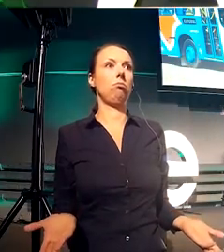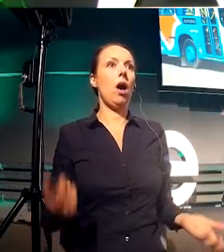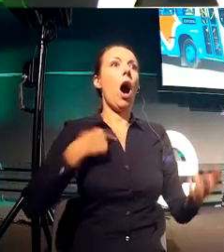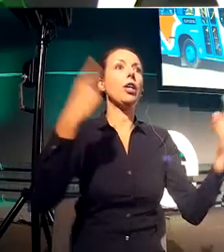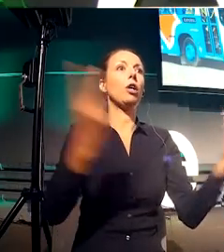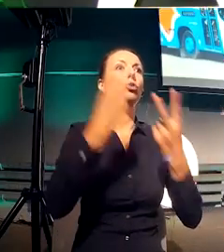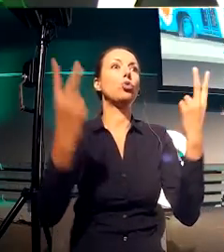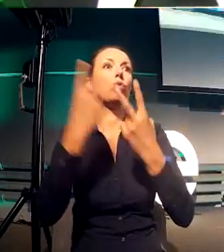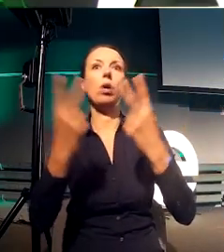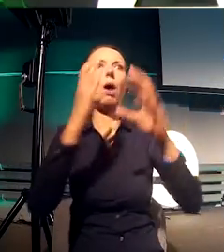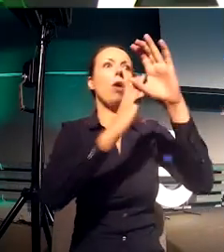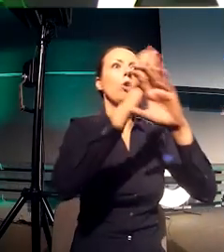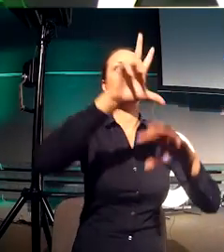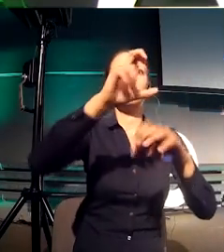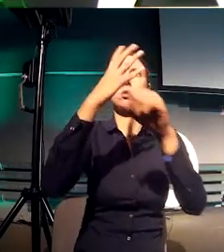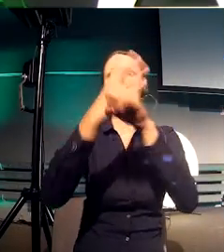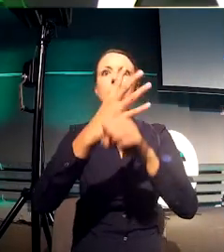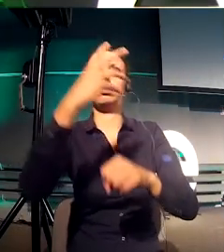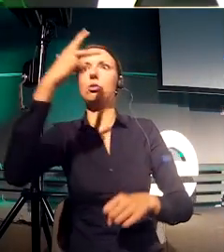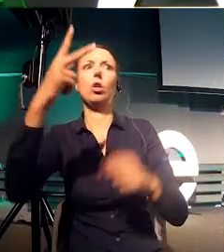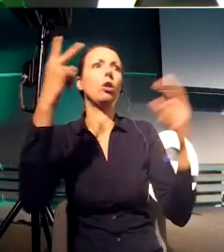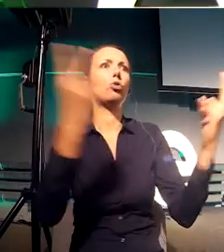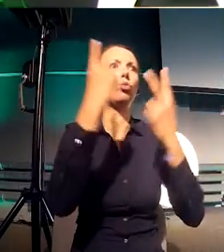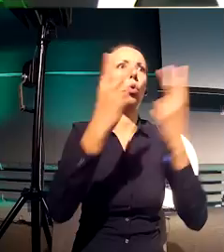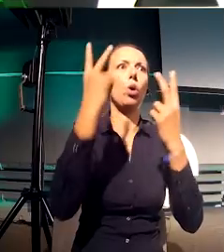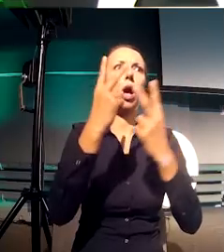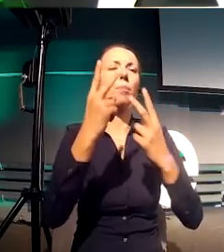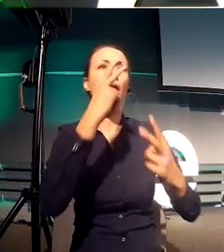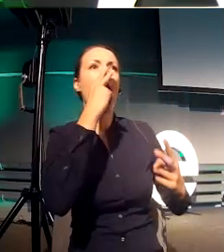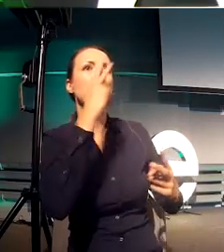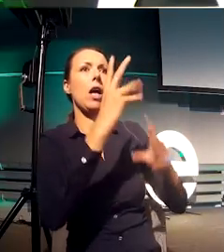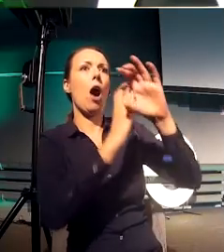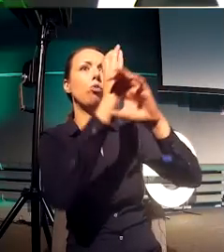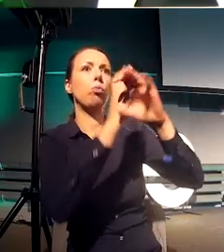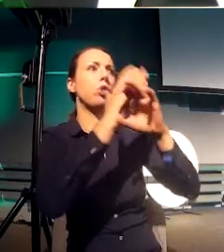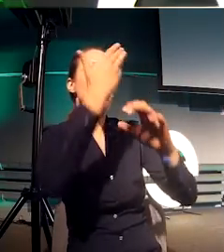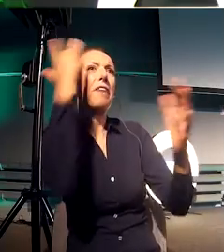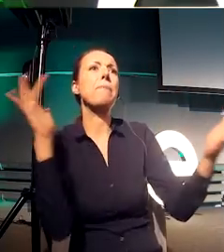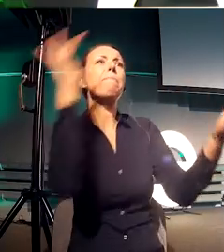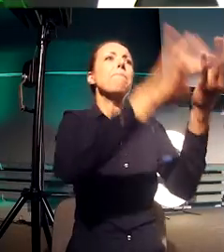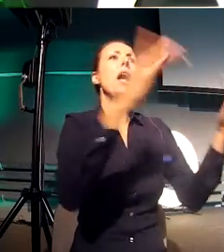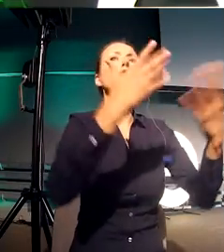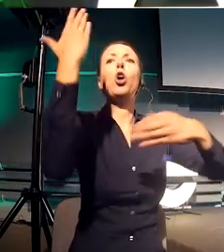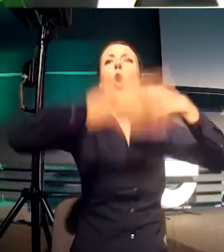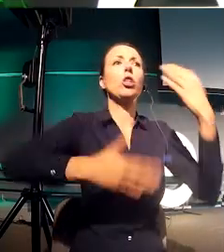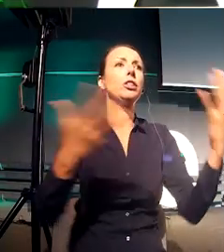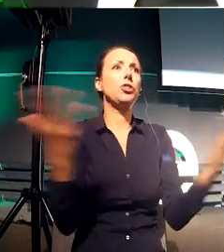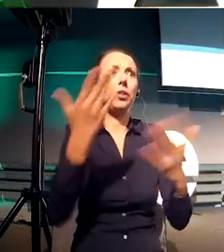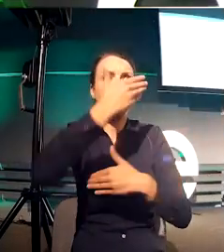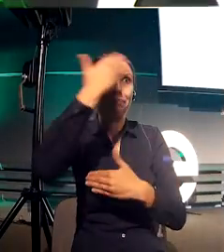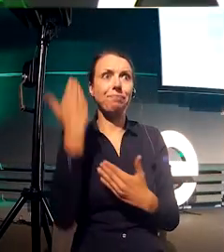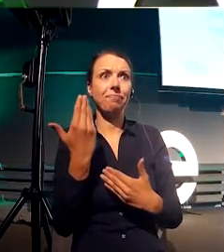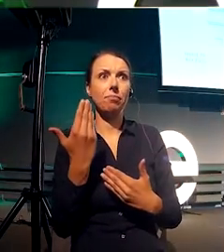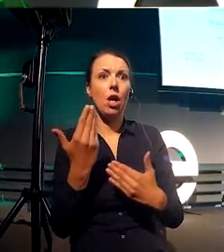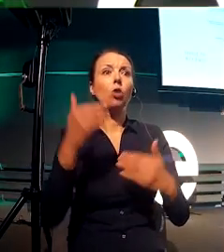So we don't know this until we have a huge community. Now, other than providing the right information, we have to take into